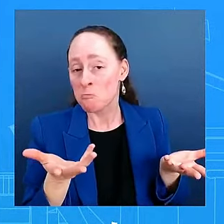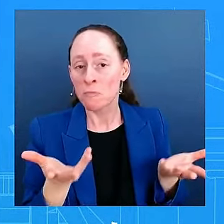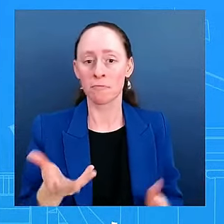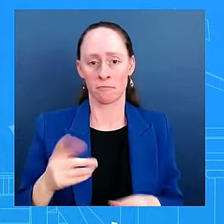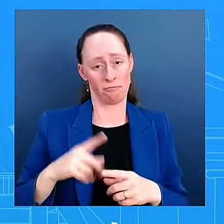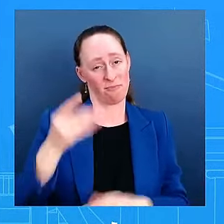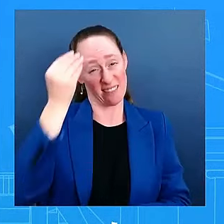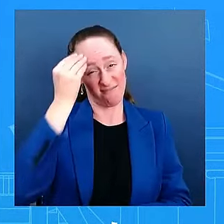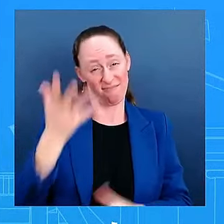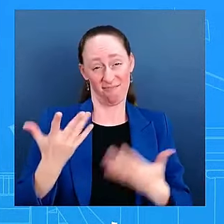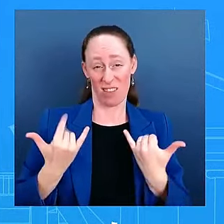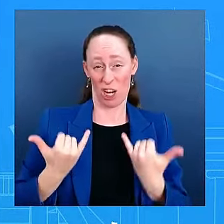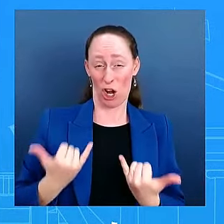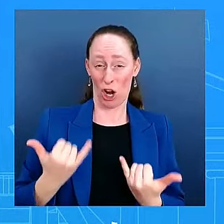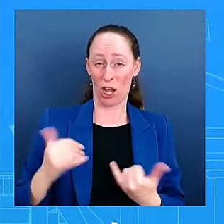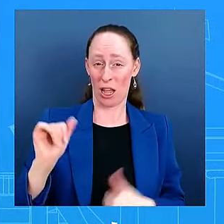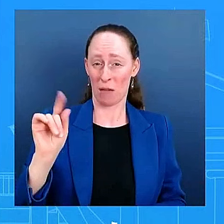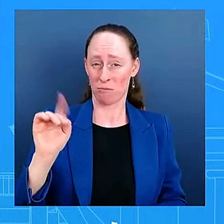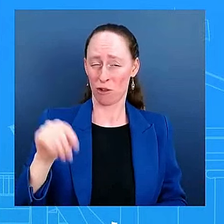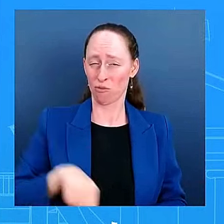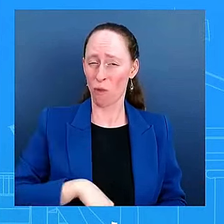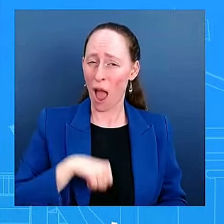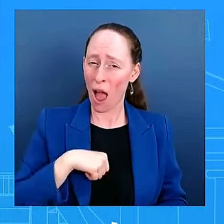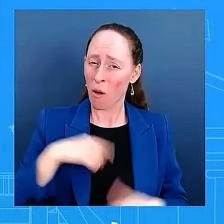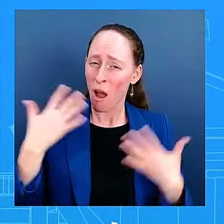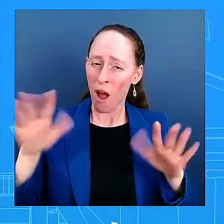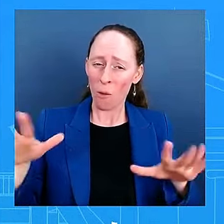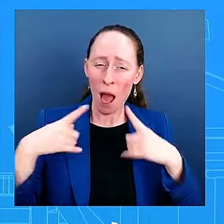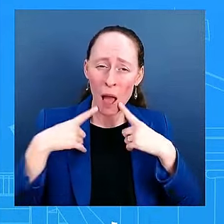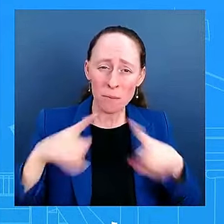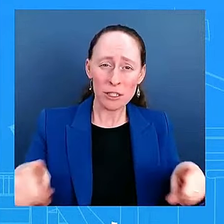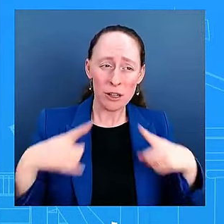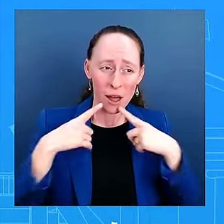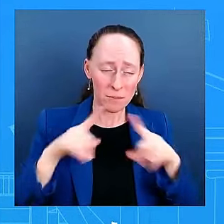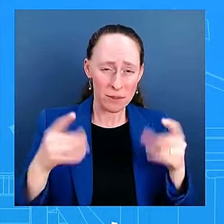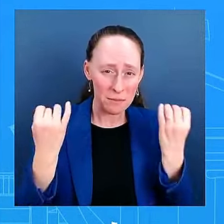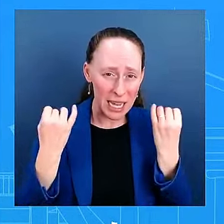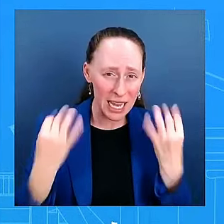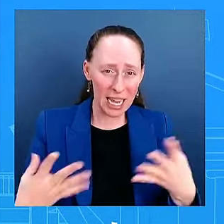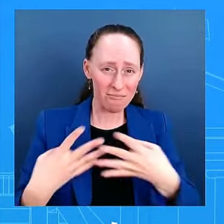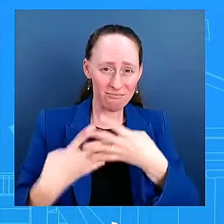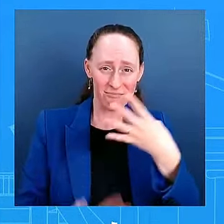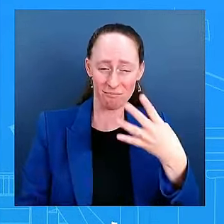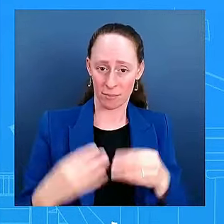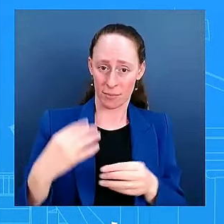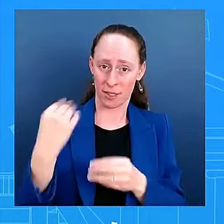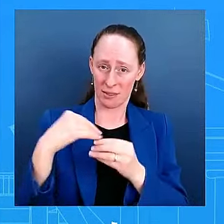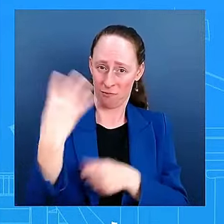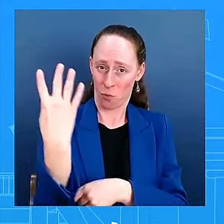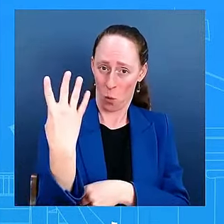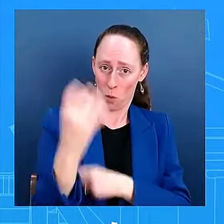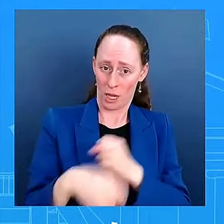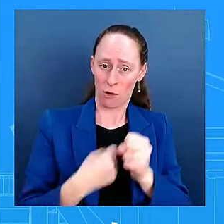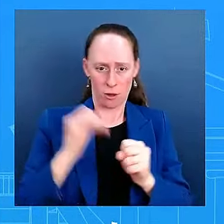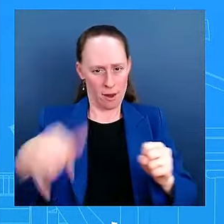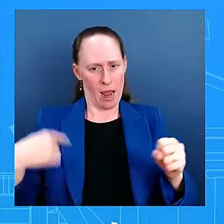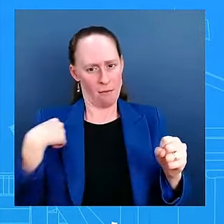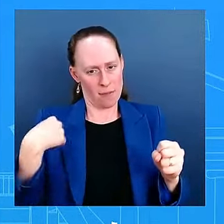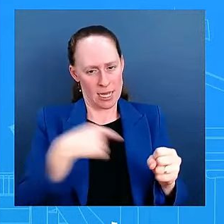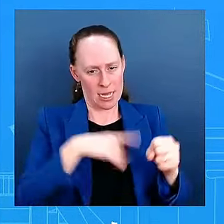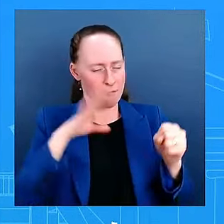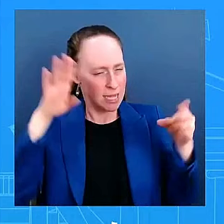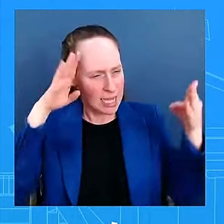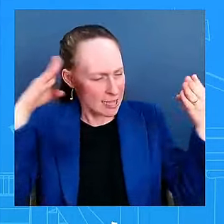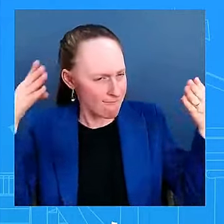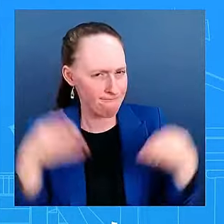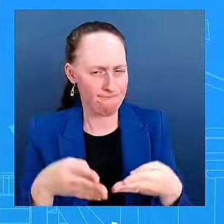years. And that's going to continue to be our focus. And that's what we believe is the right thing to do on behalf of the American people. Okay,